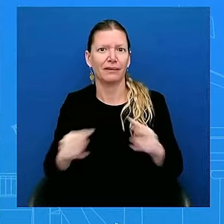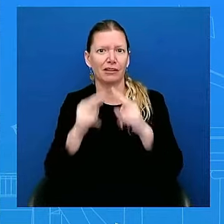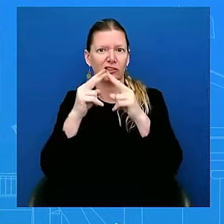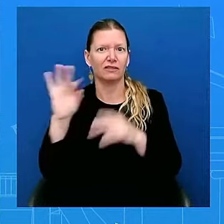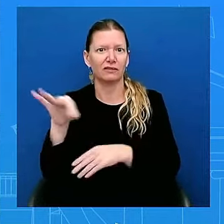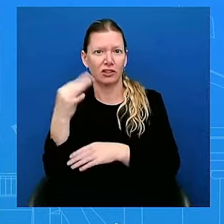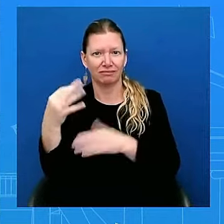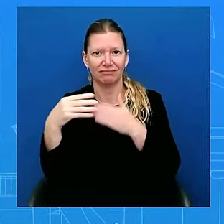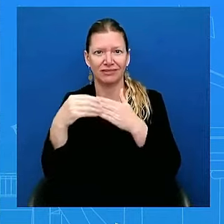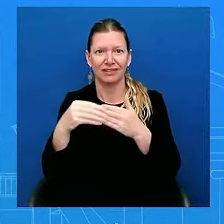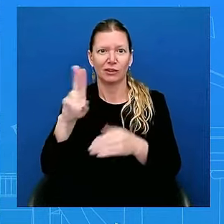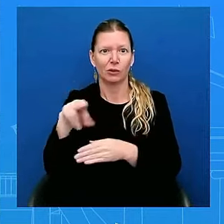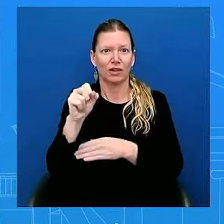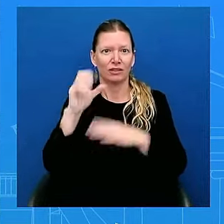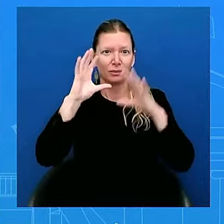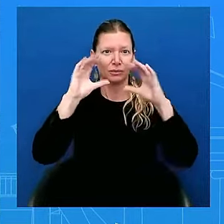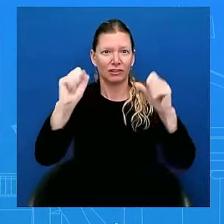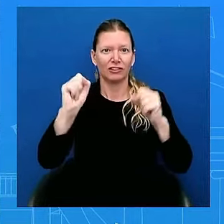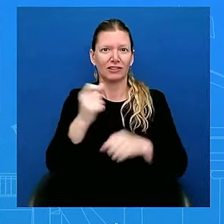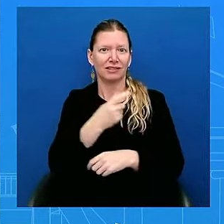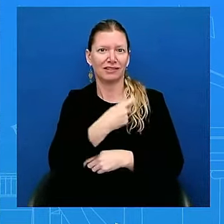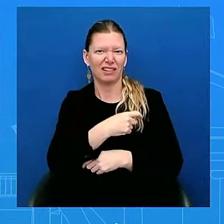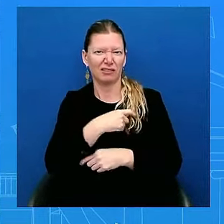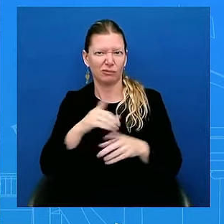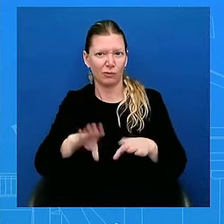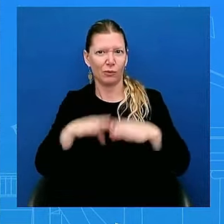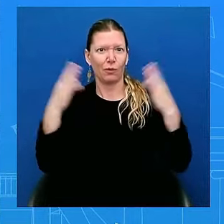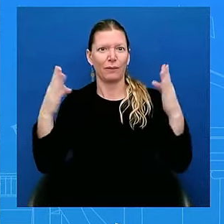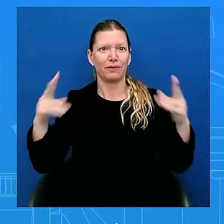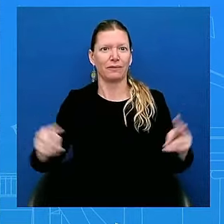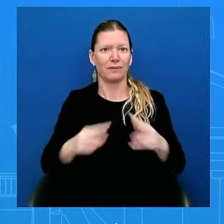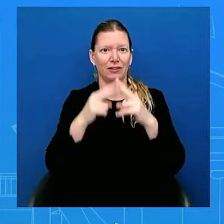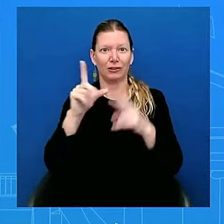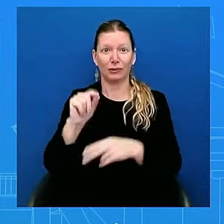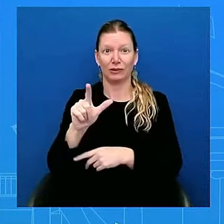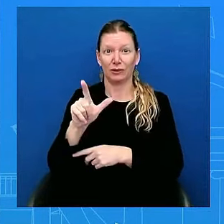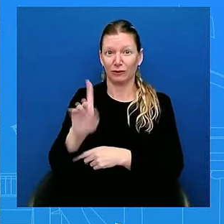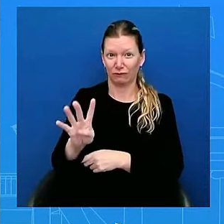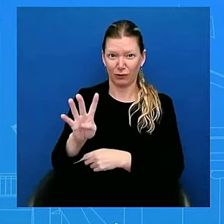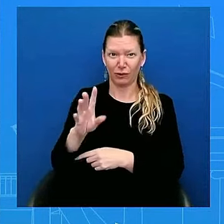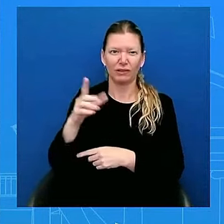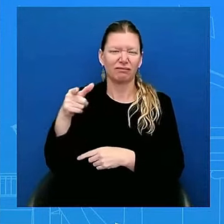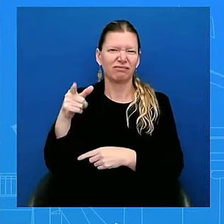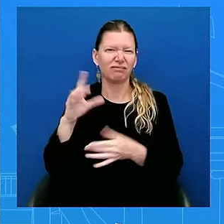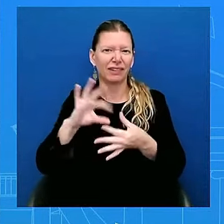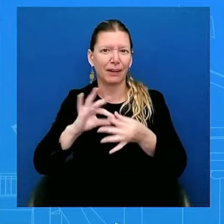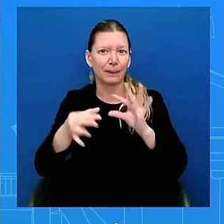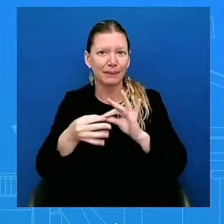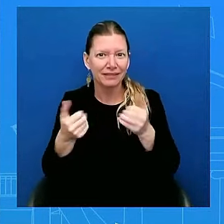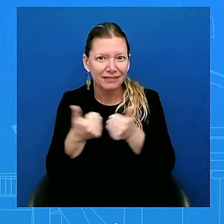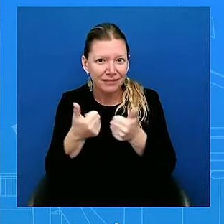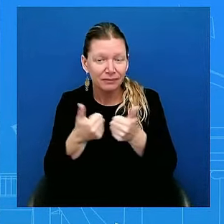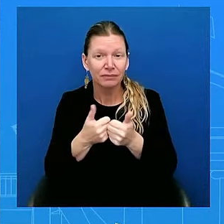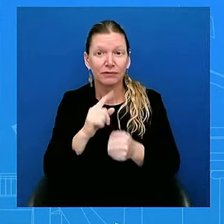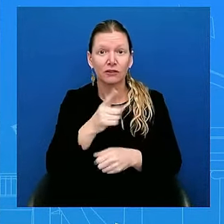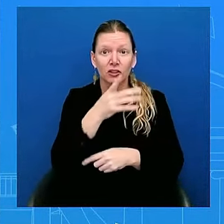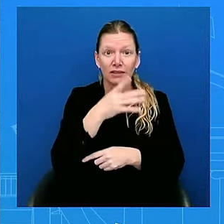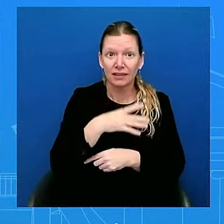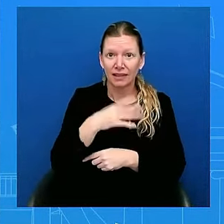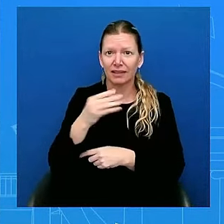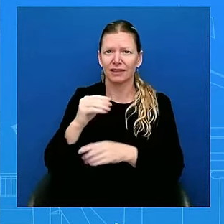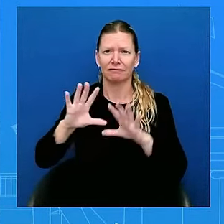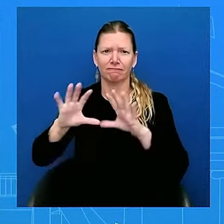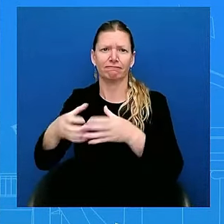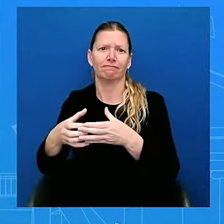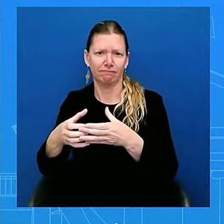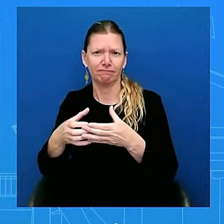Olympic Games and cheer on Team USA at various events. The First Lady previously led the U.S. delegation to